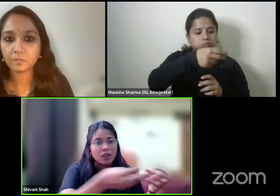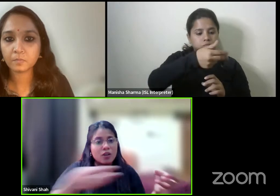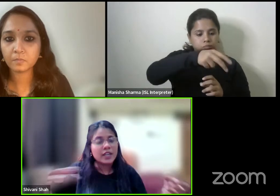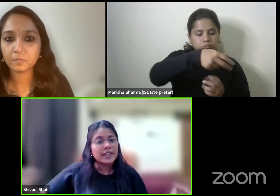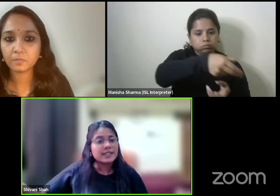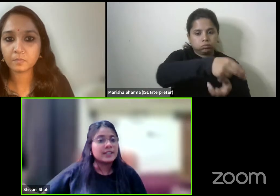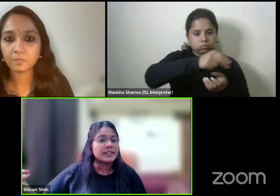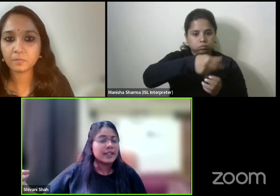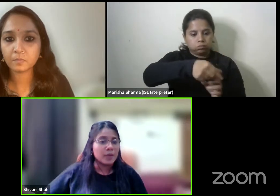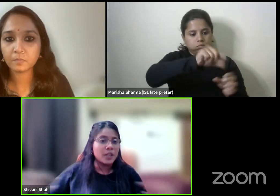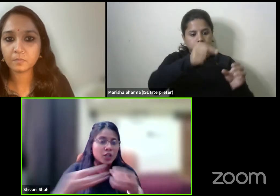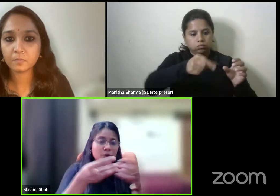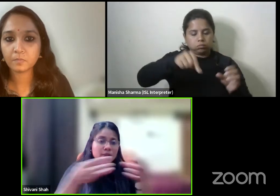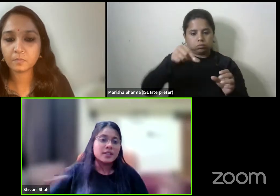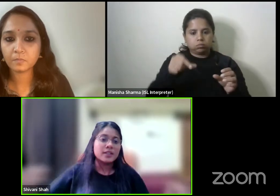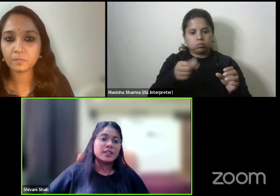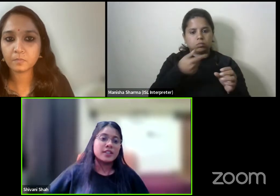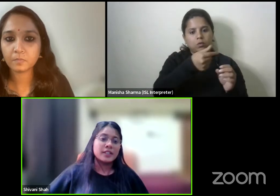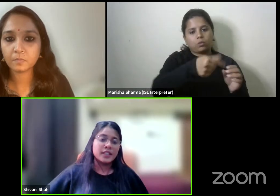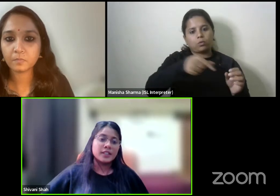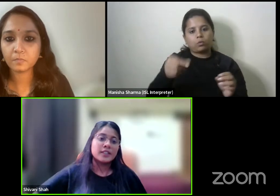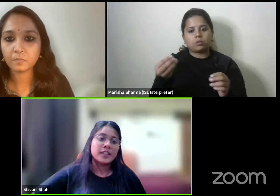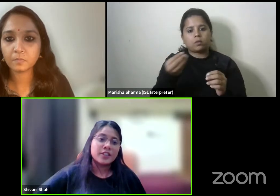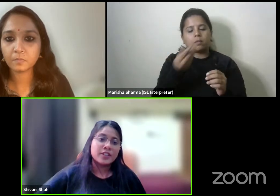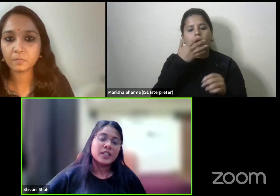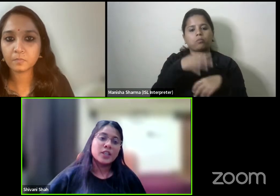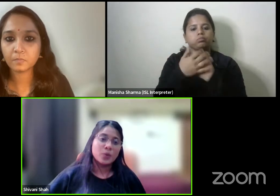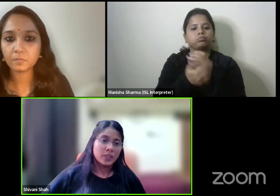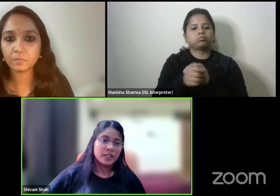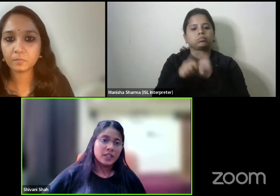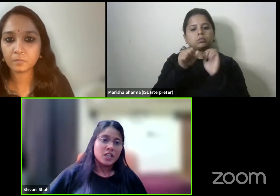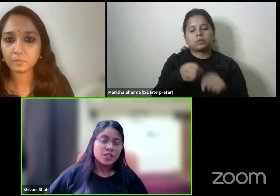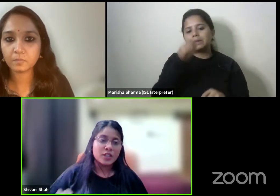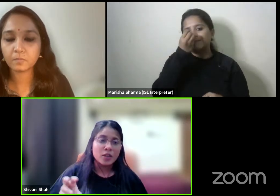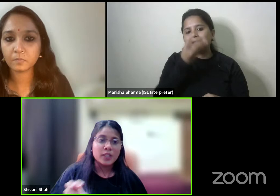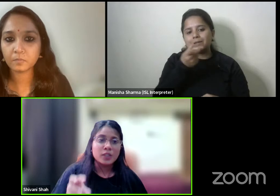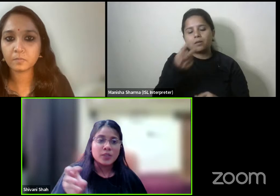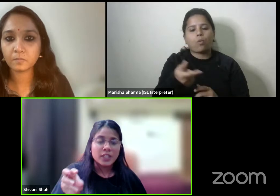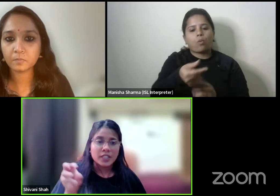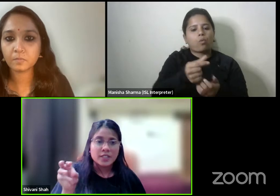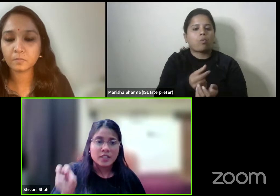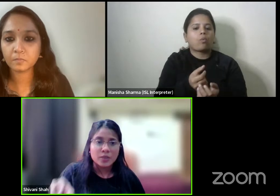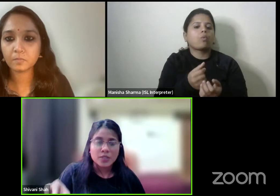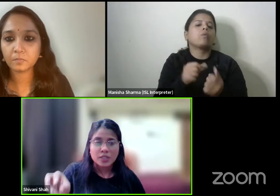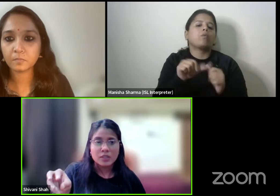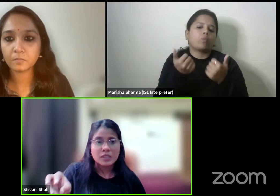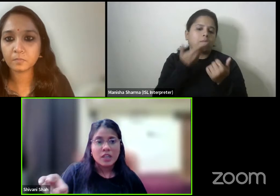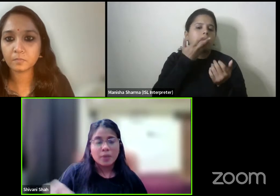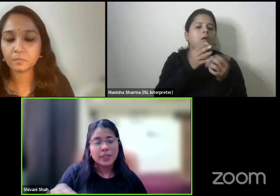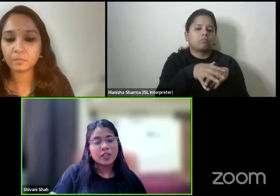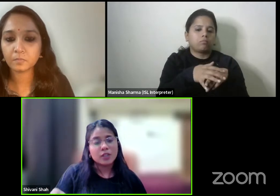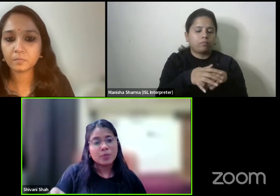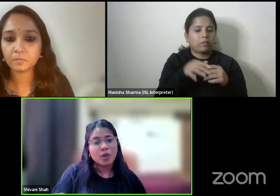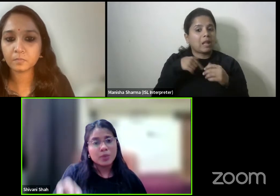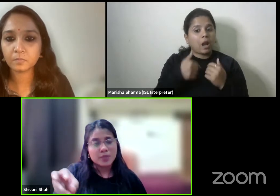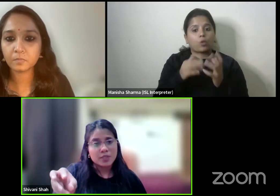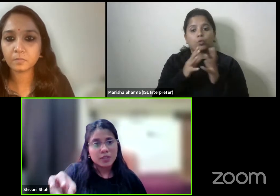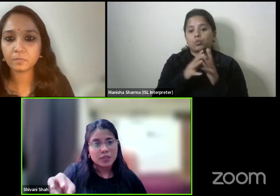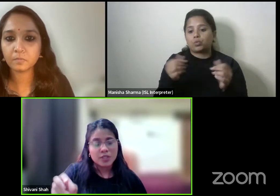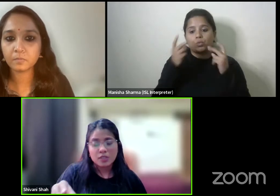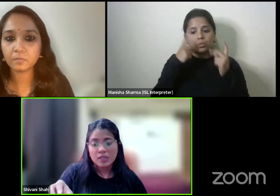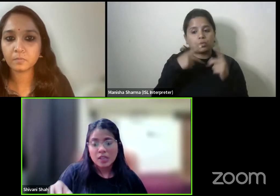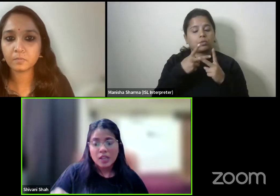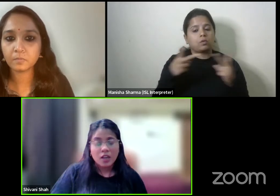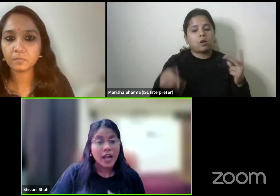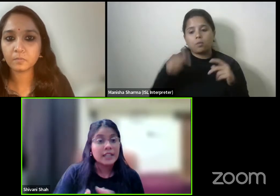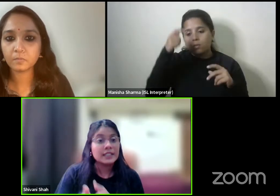that elongates the tap to a certain degree that they can really hold it so now we are looking at solutions particular problems and